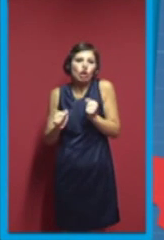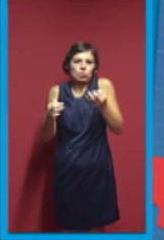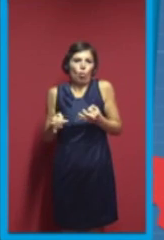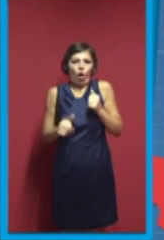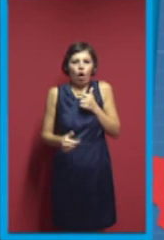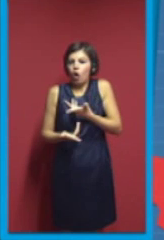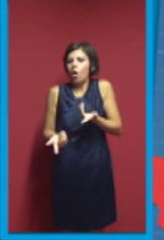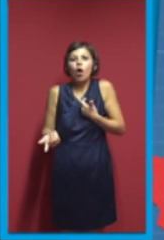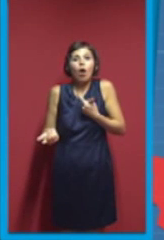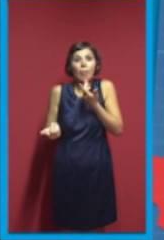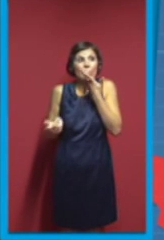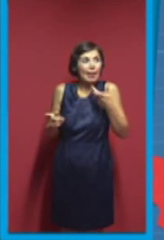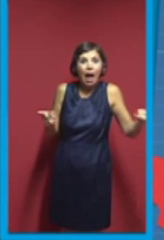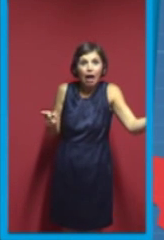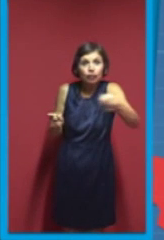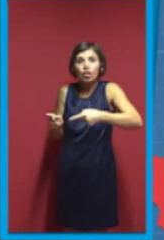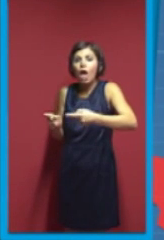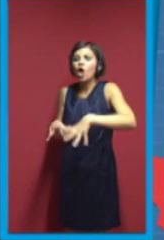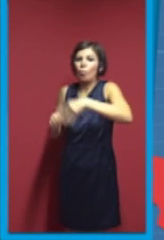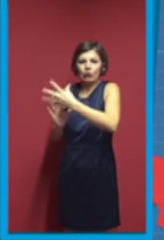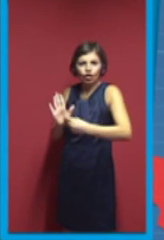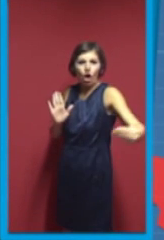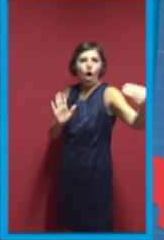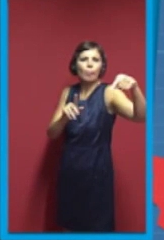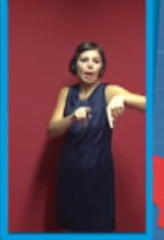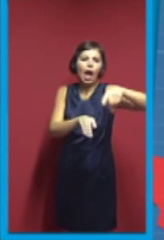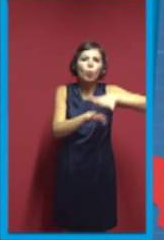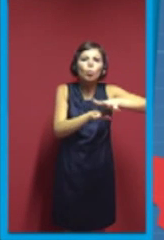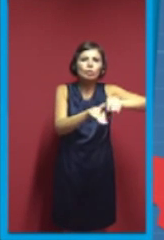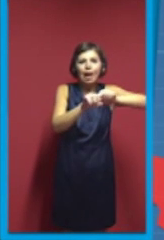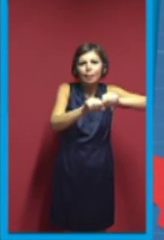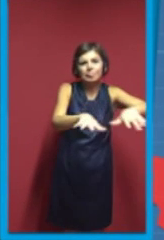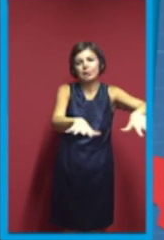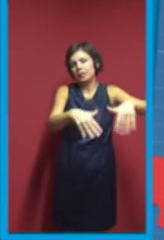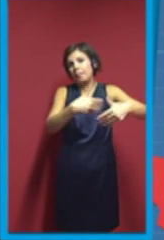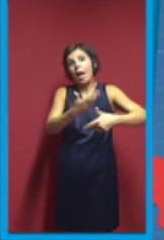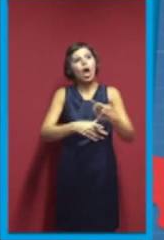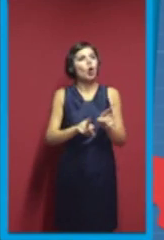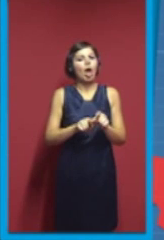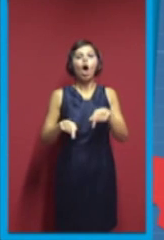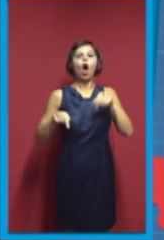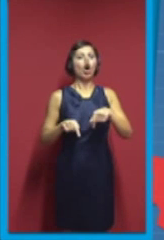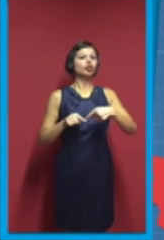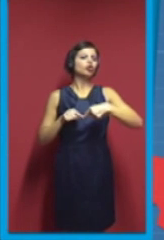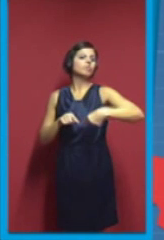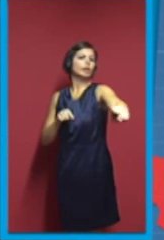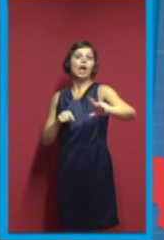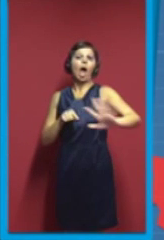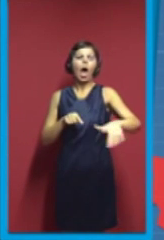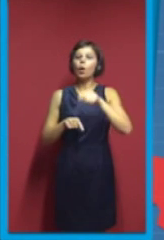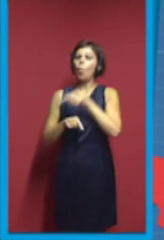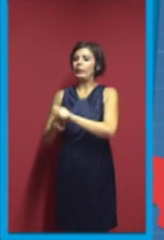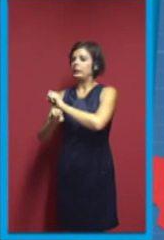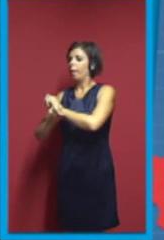and more people use it. But nobody can say, so, from now on, we will be using, not Prusa, but